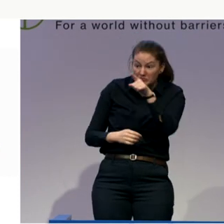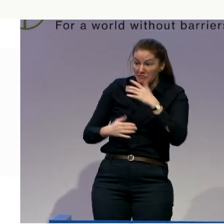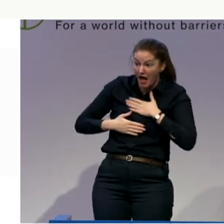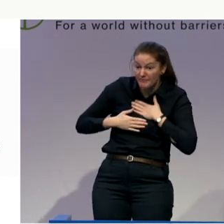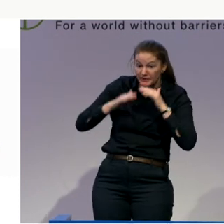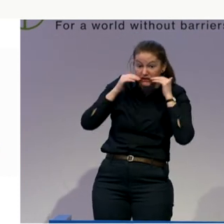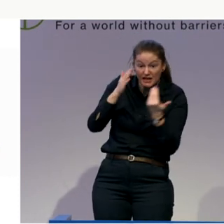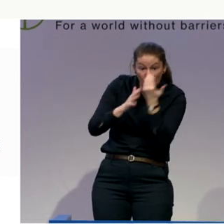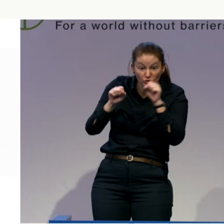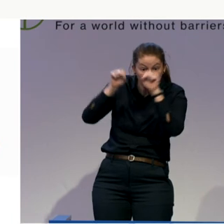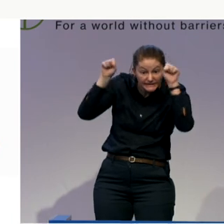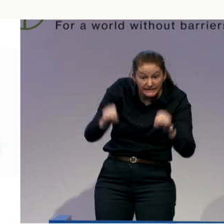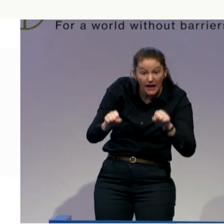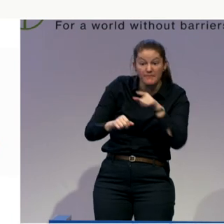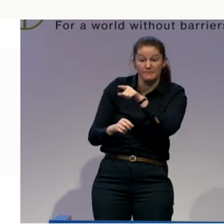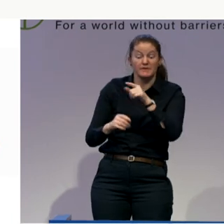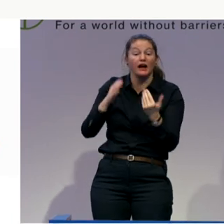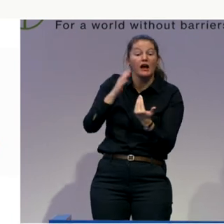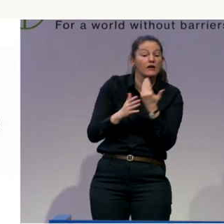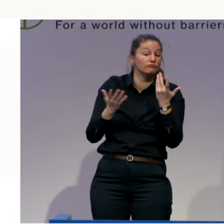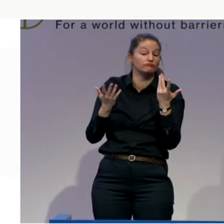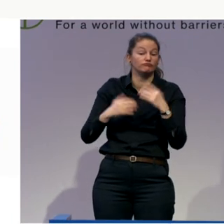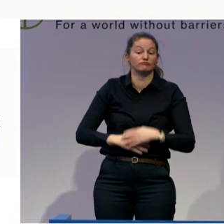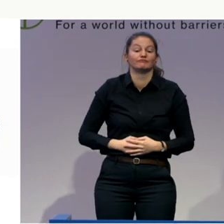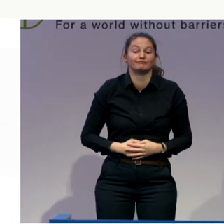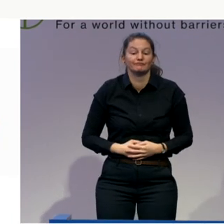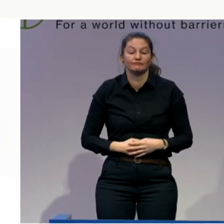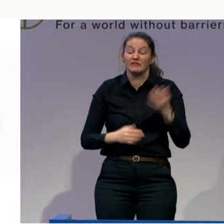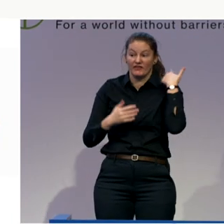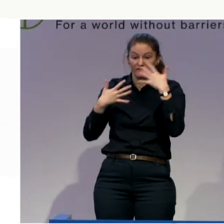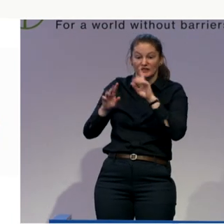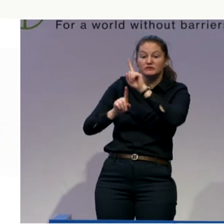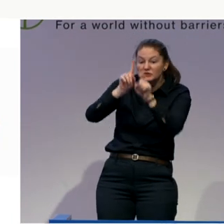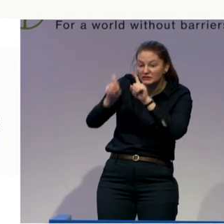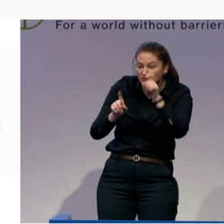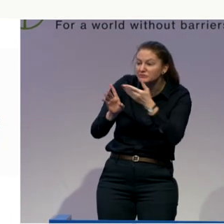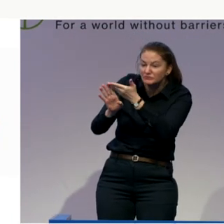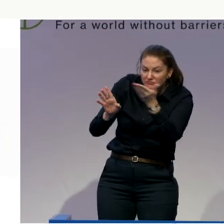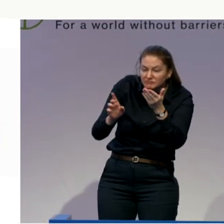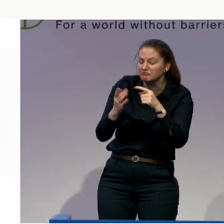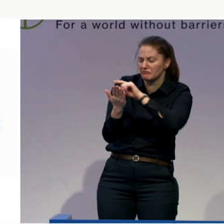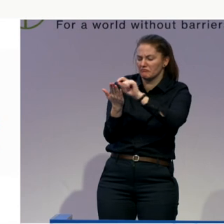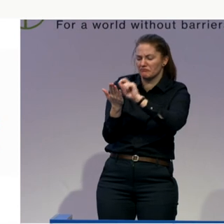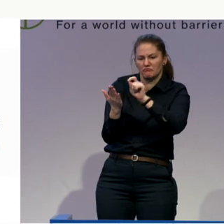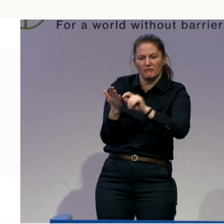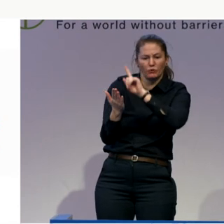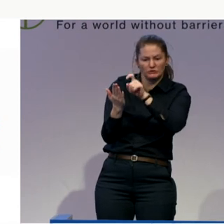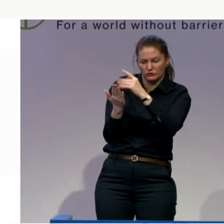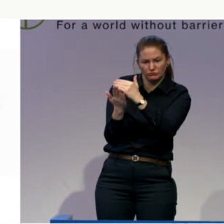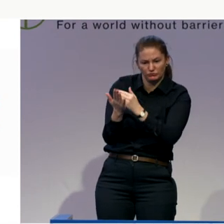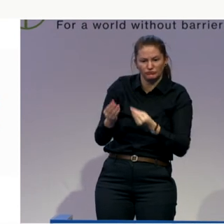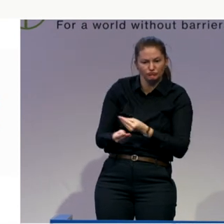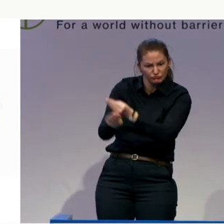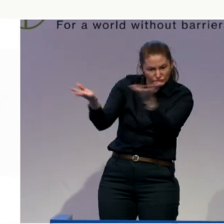how they feel about the new system. So it's not entirely about the personal relationship with assistants,